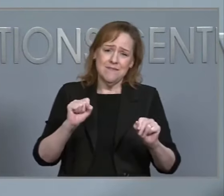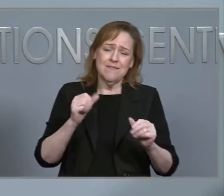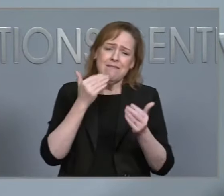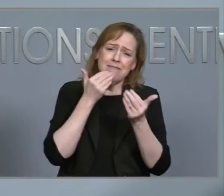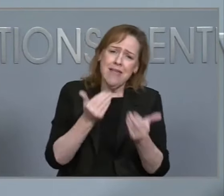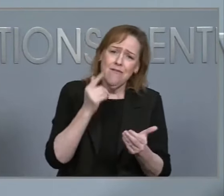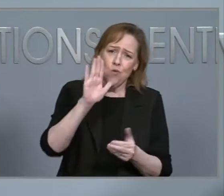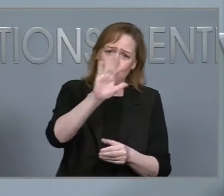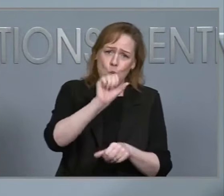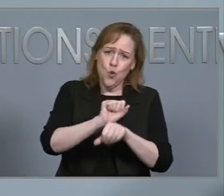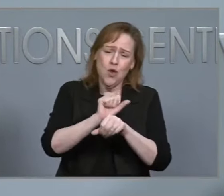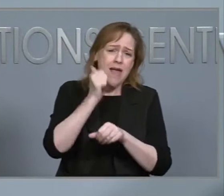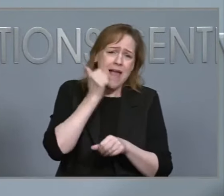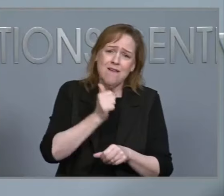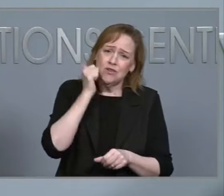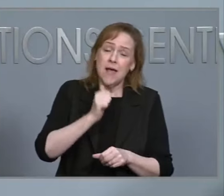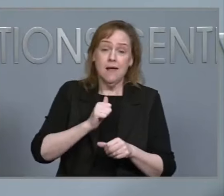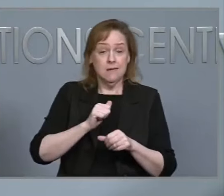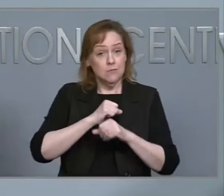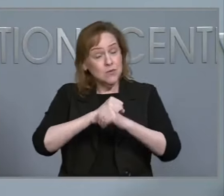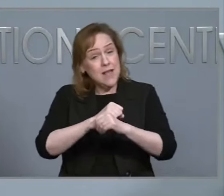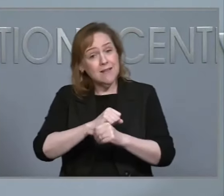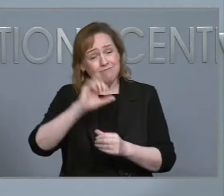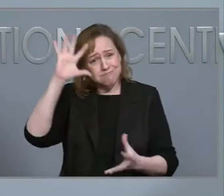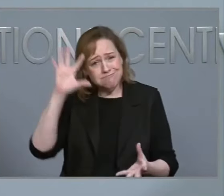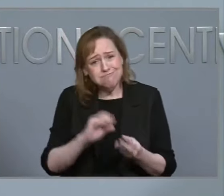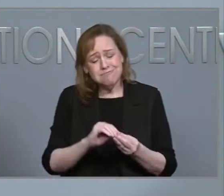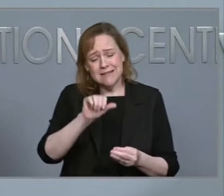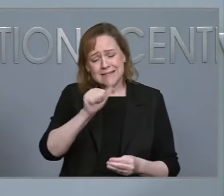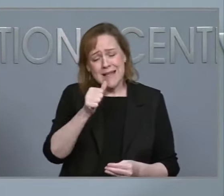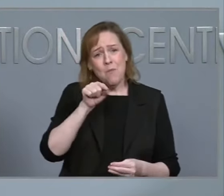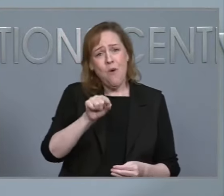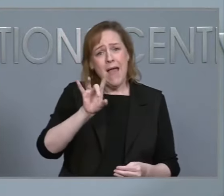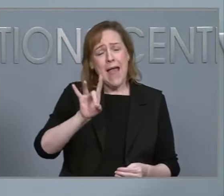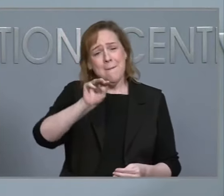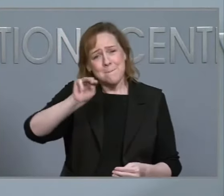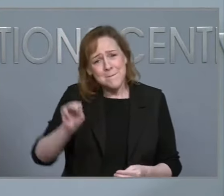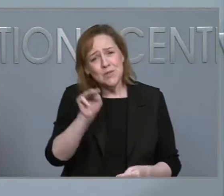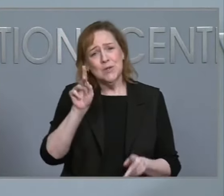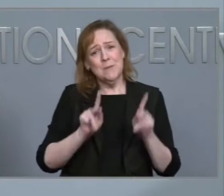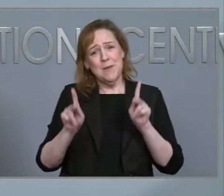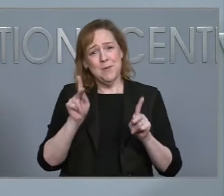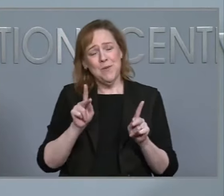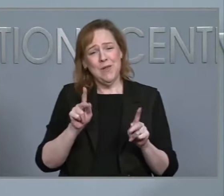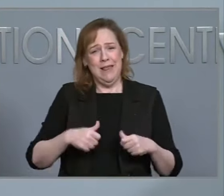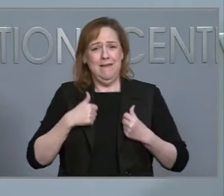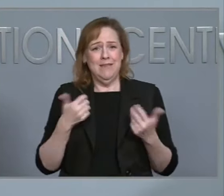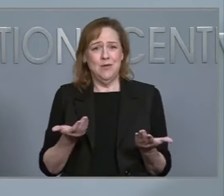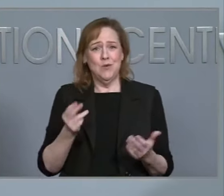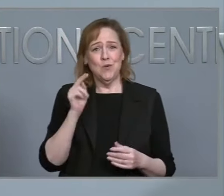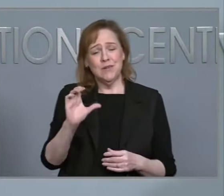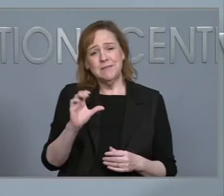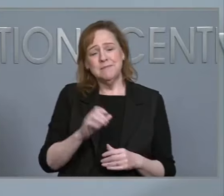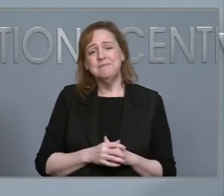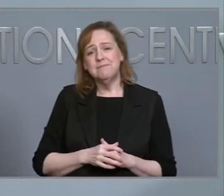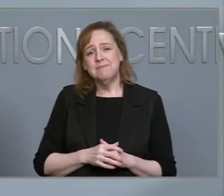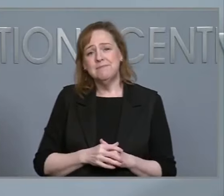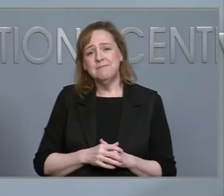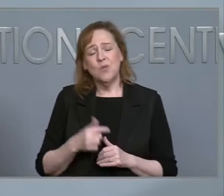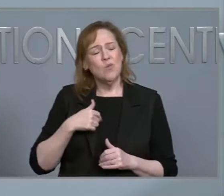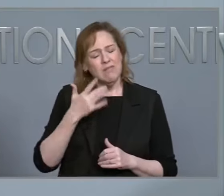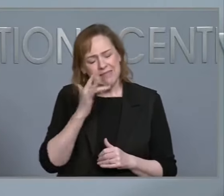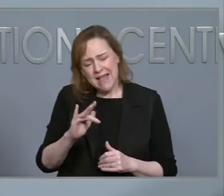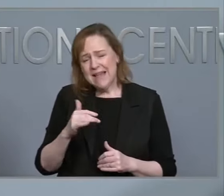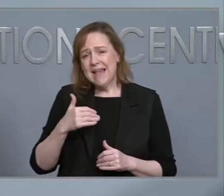to protect the 10.8 million people that call this great state home. We are truly lucky to have such outstanding first responders and